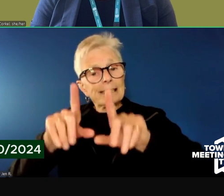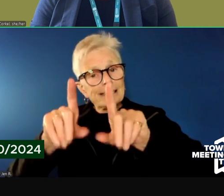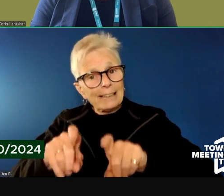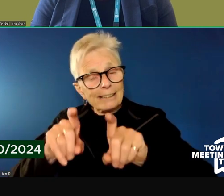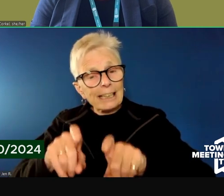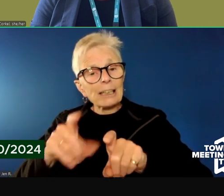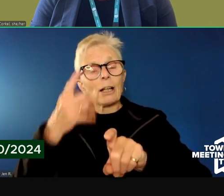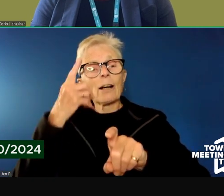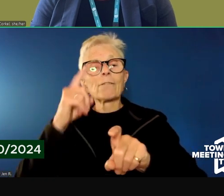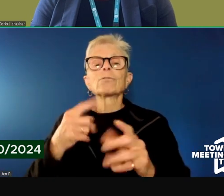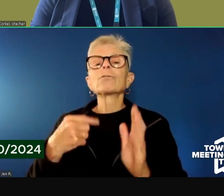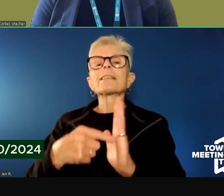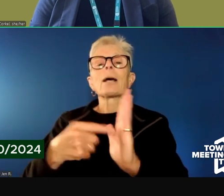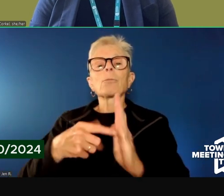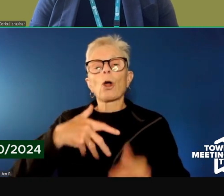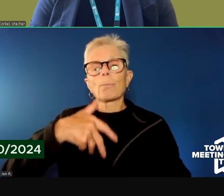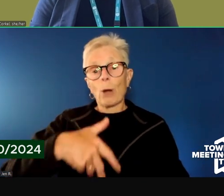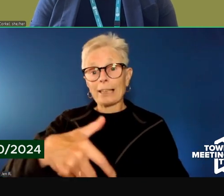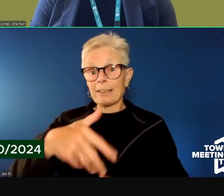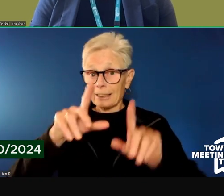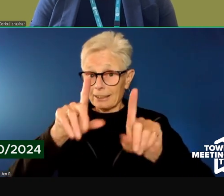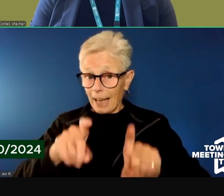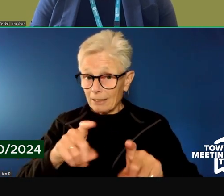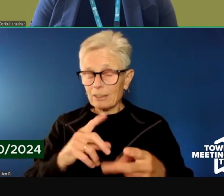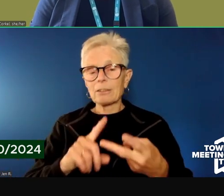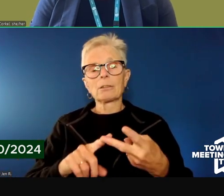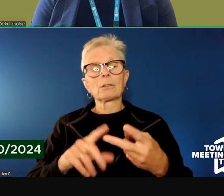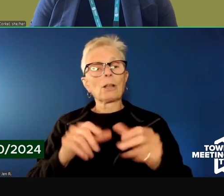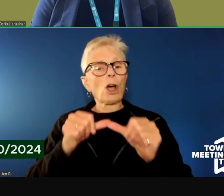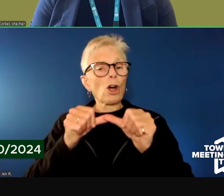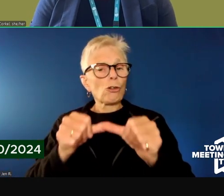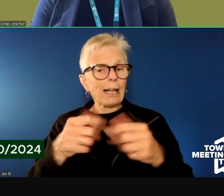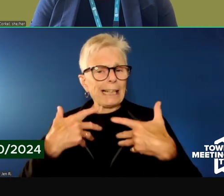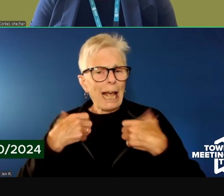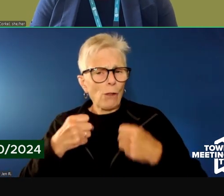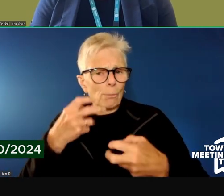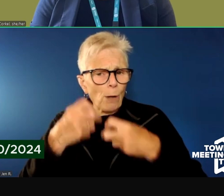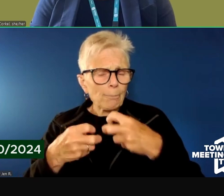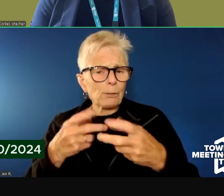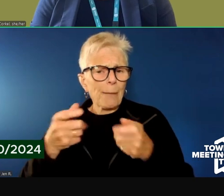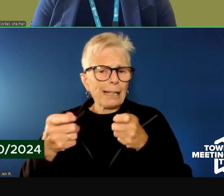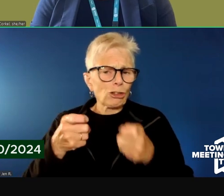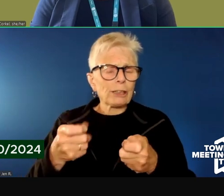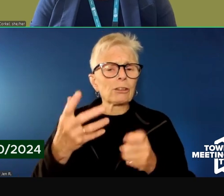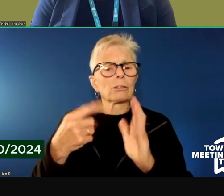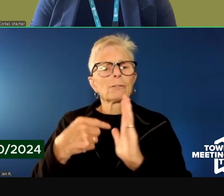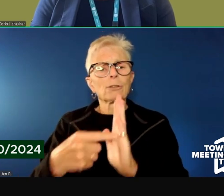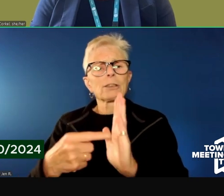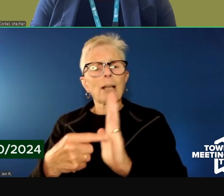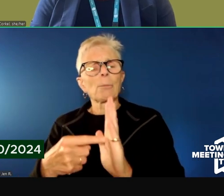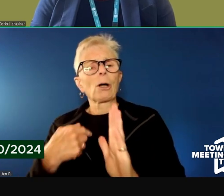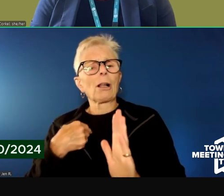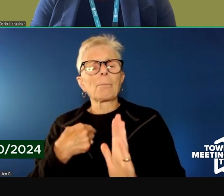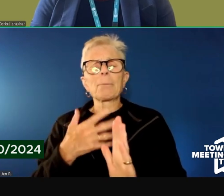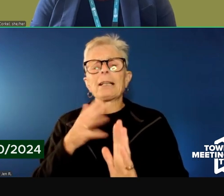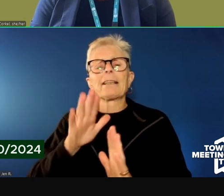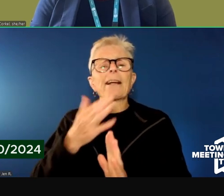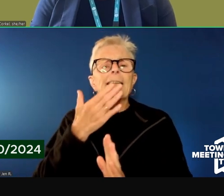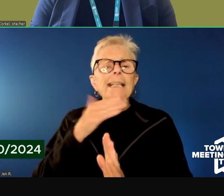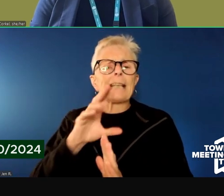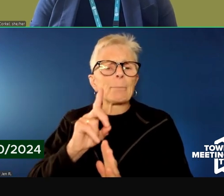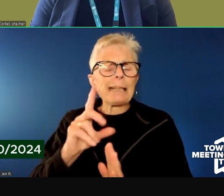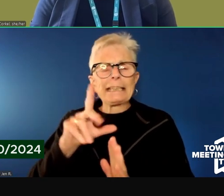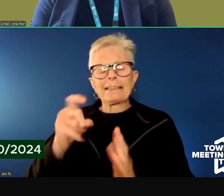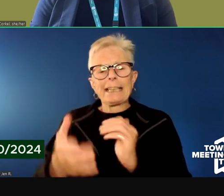for example, pregnancy testing, chronic health concern management. Like if someone needs help managing their diabetes, for example,